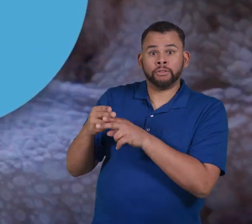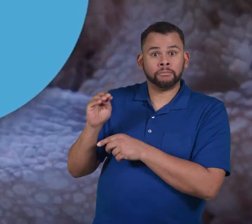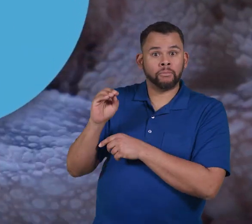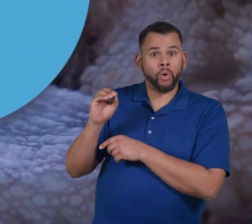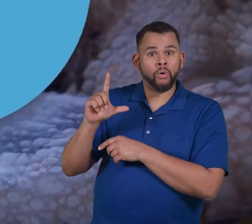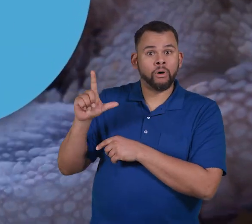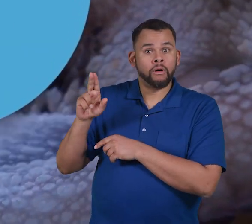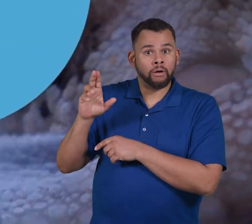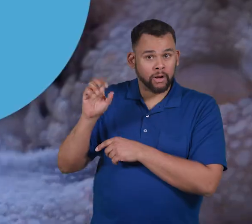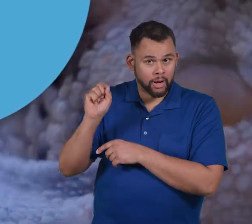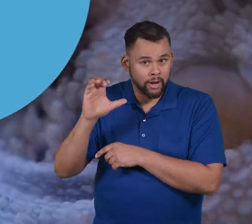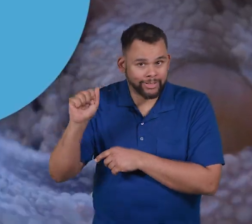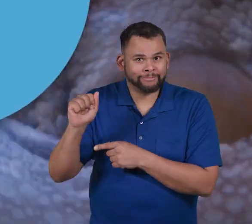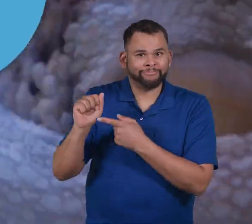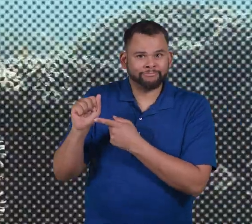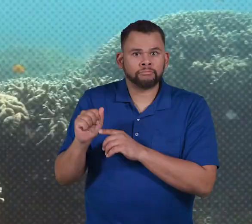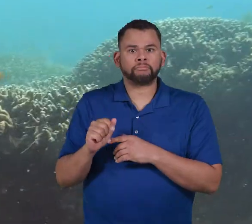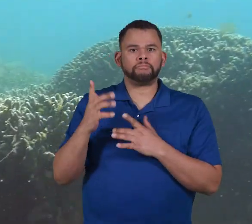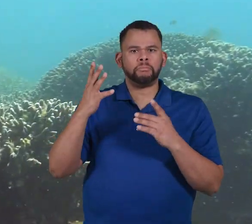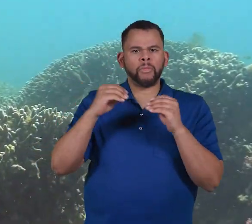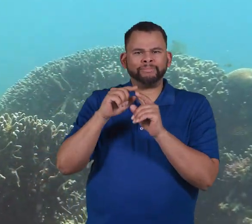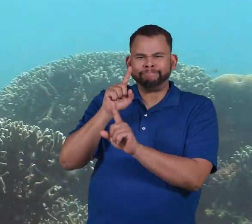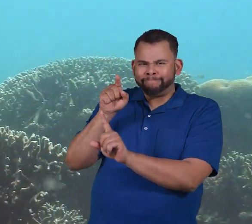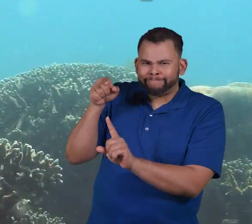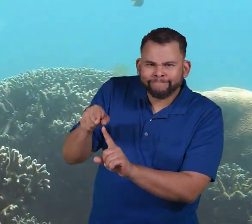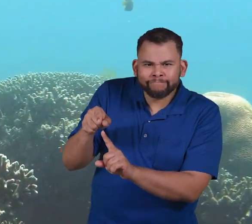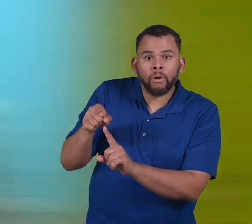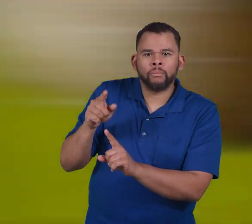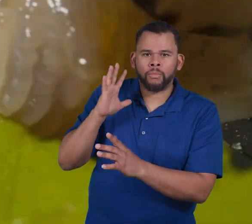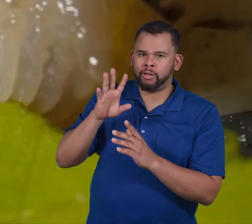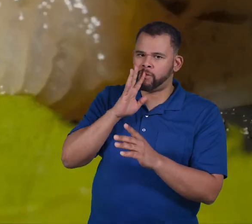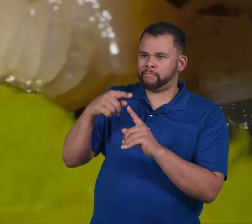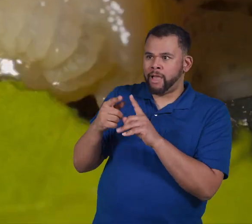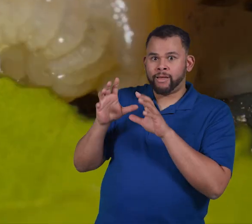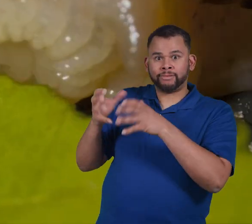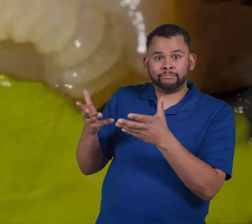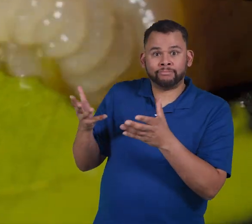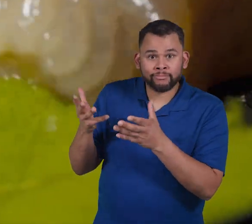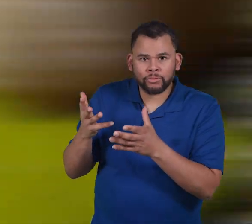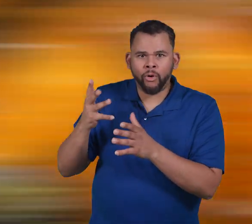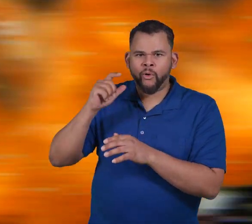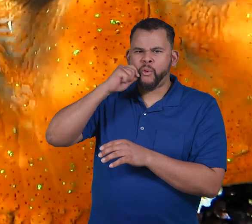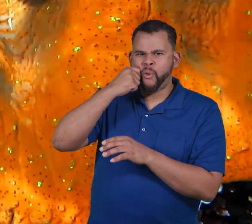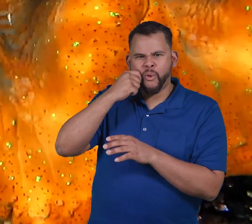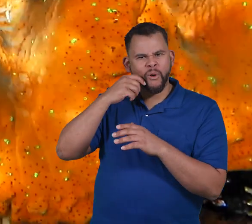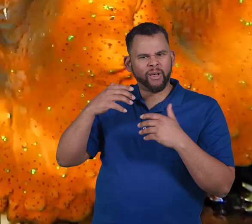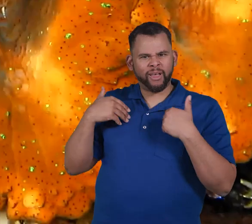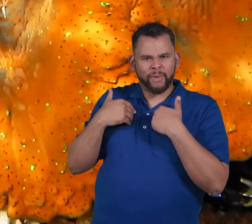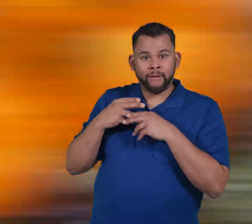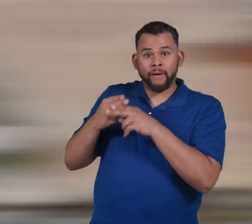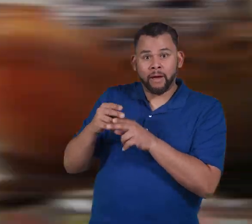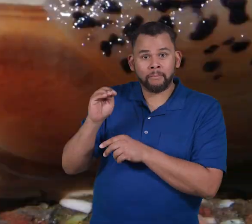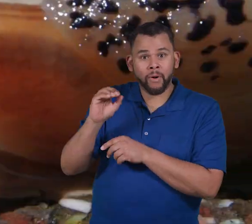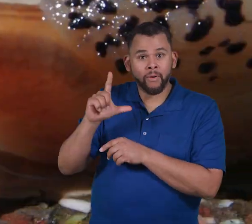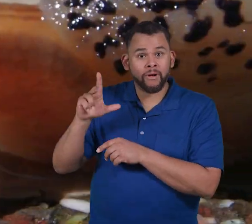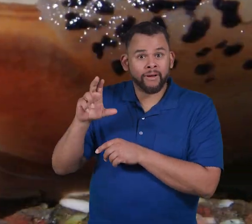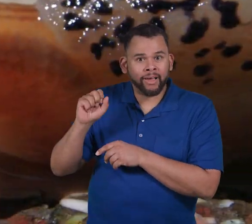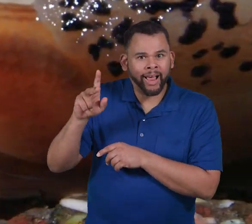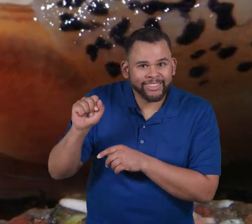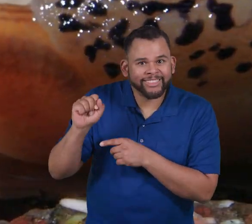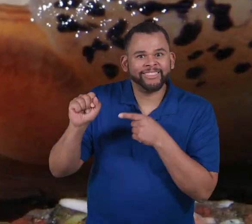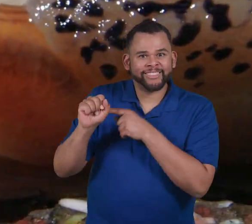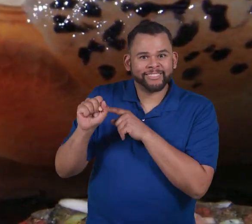which is called mollusca. More specifically, we are going to talk all about some cool creatures called